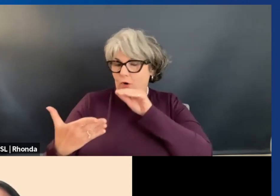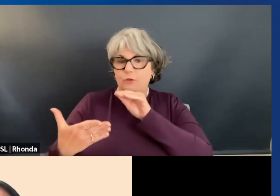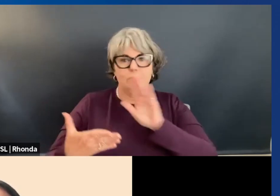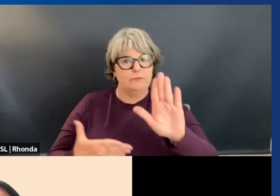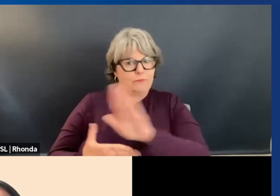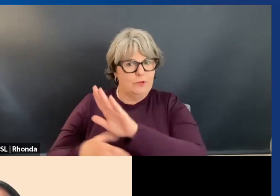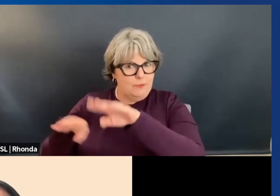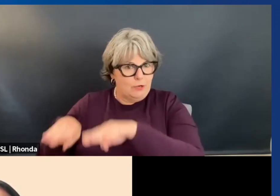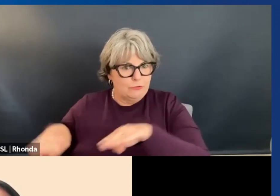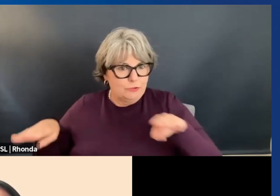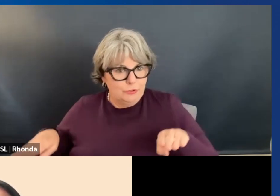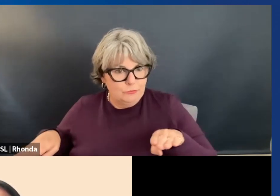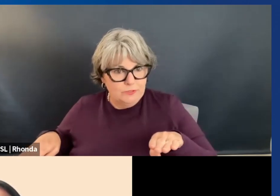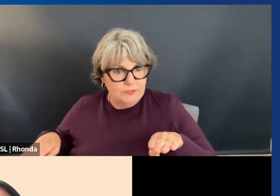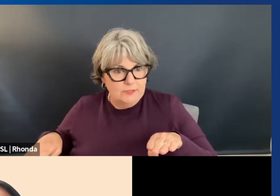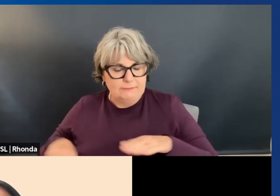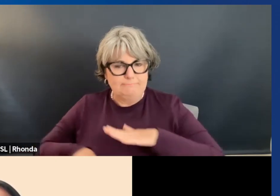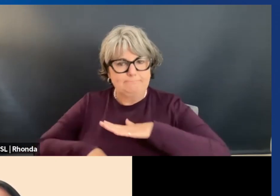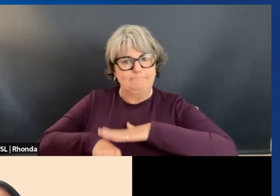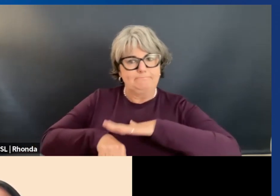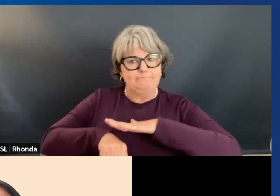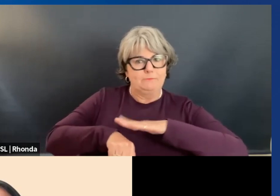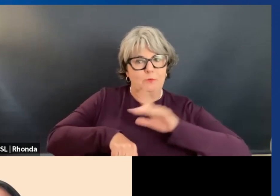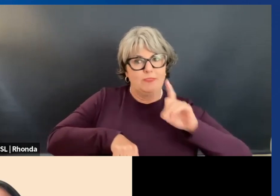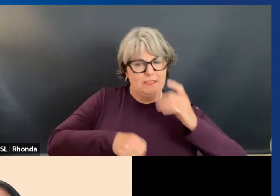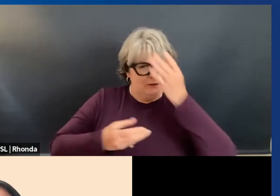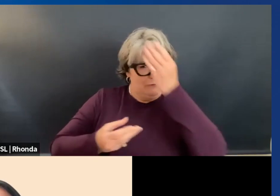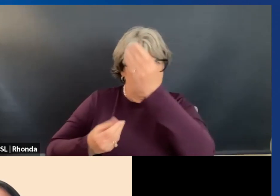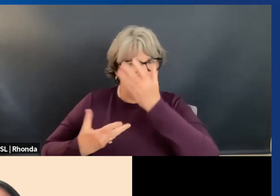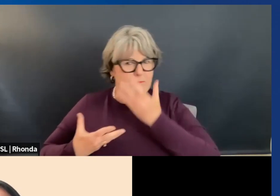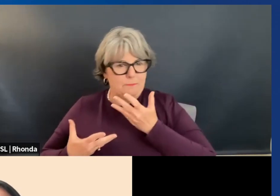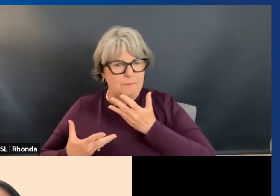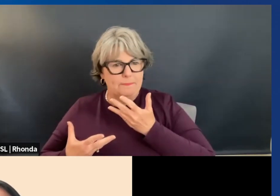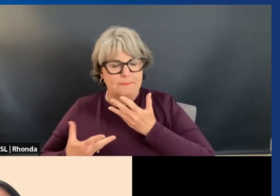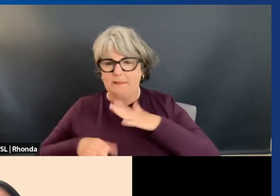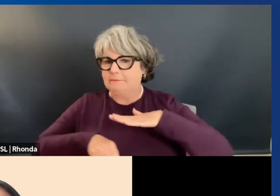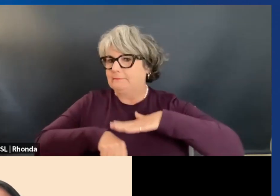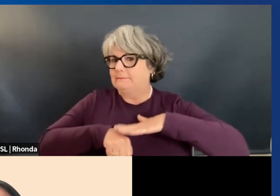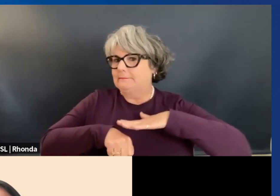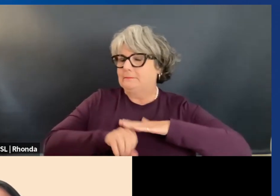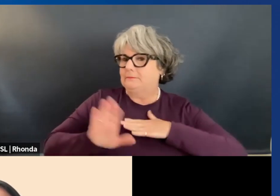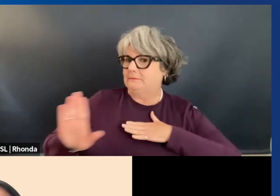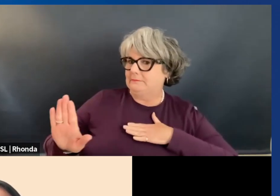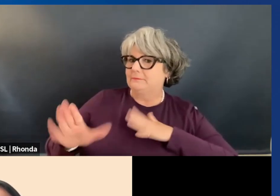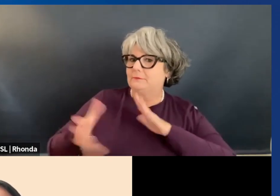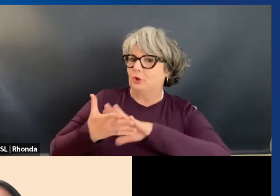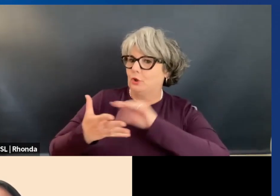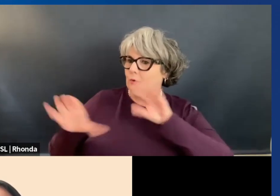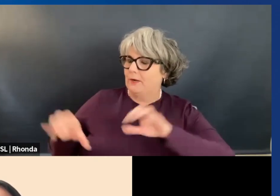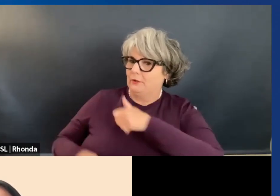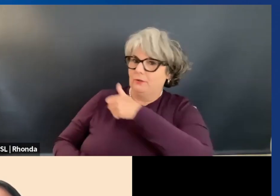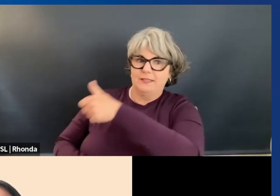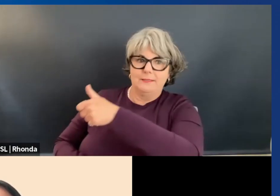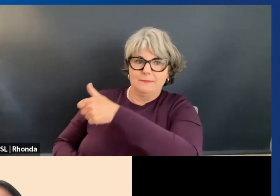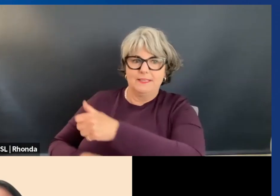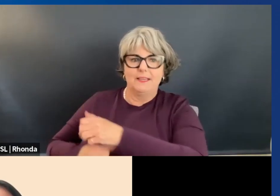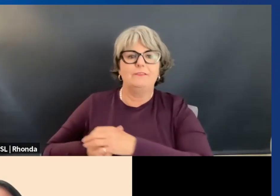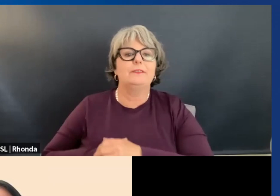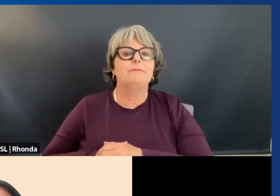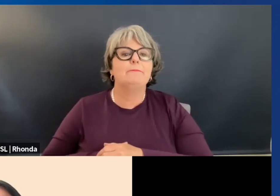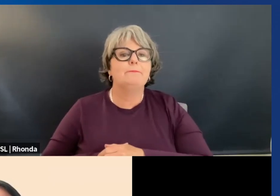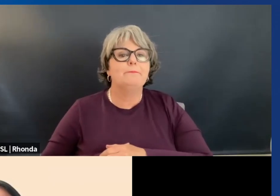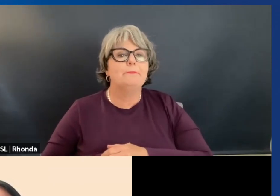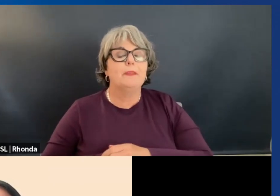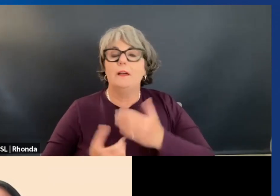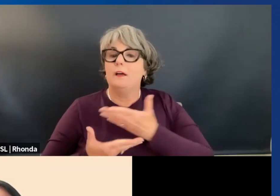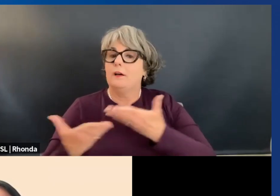they'll give you the signals of when they need you. And they'll give you the signals when they need to learn by doing, right? And